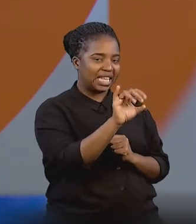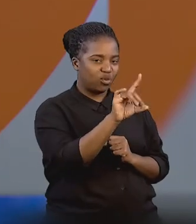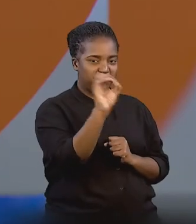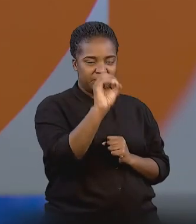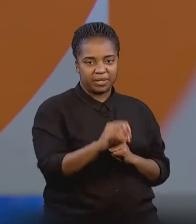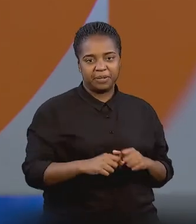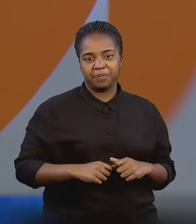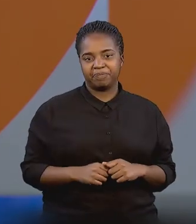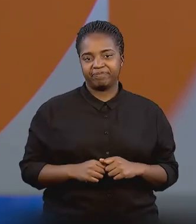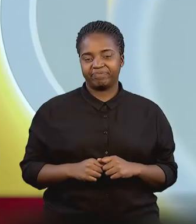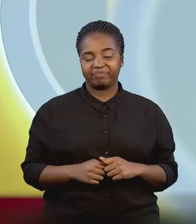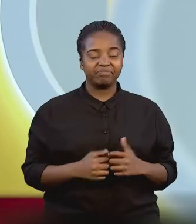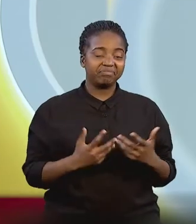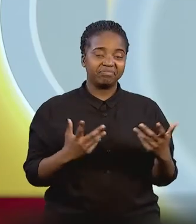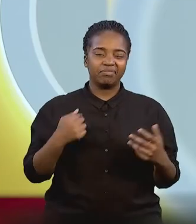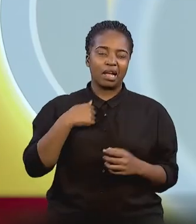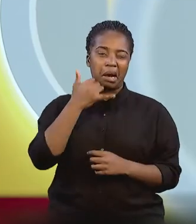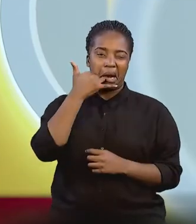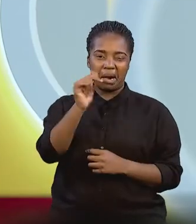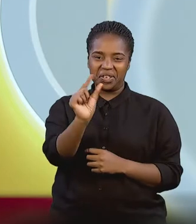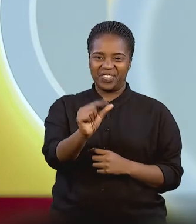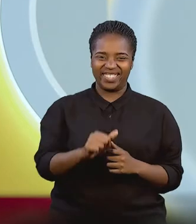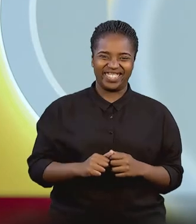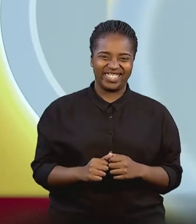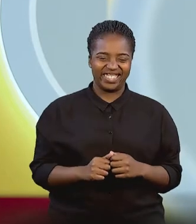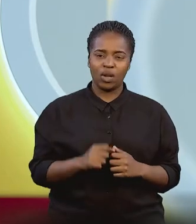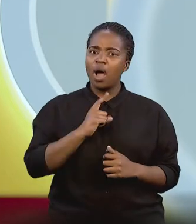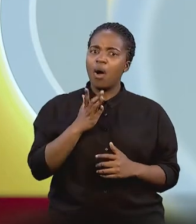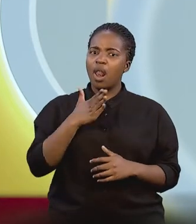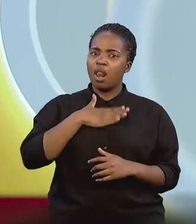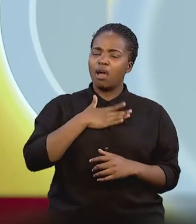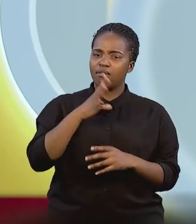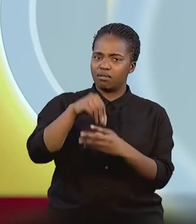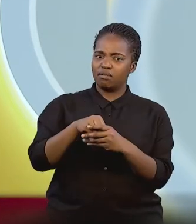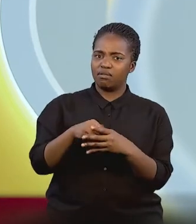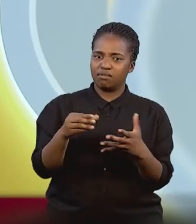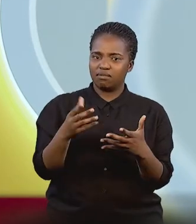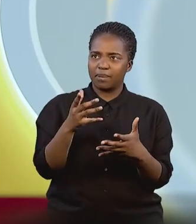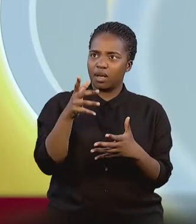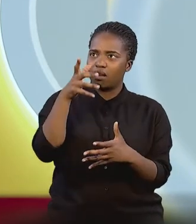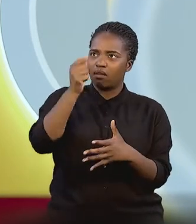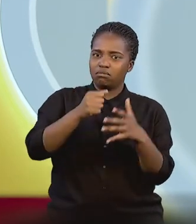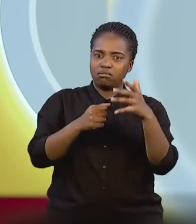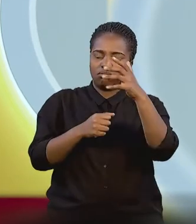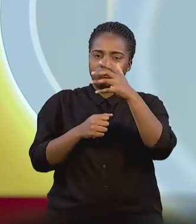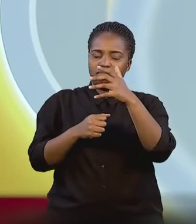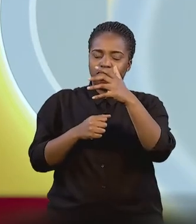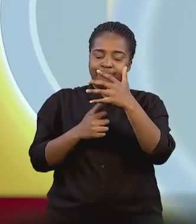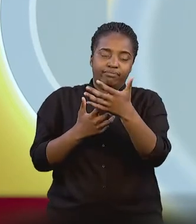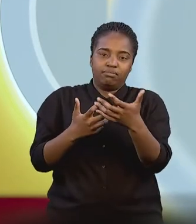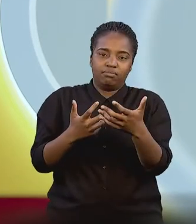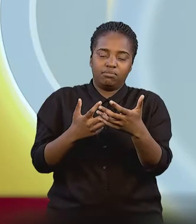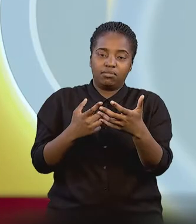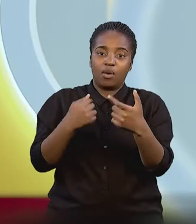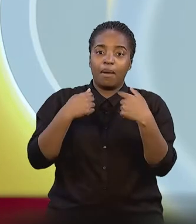percent, yeah. I guess I'll give you a call soon. Absolutely. Because I'd love to do some rock climbing, you know. Like, one of the things,